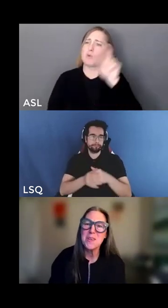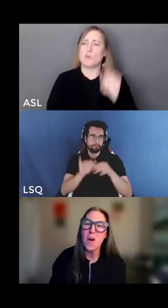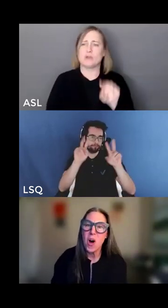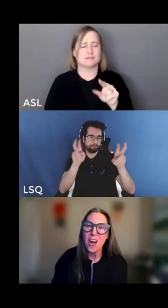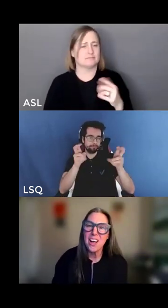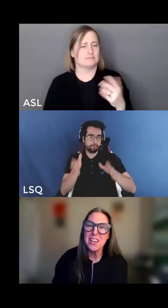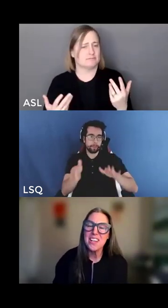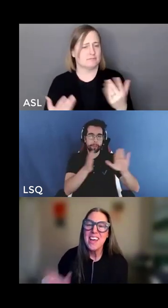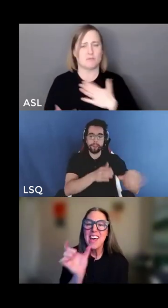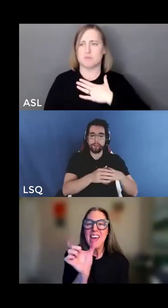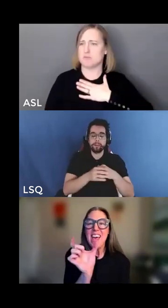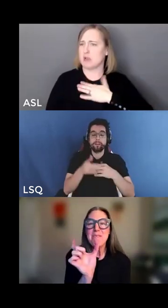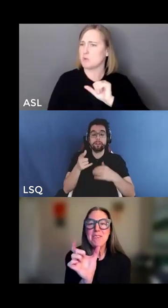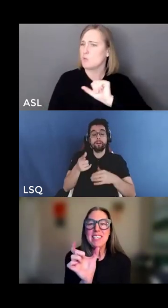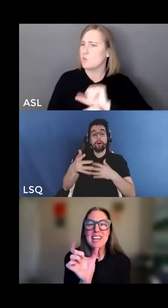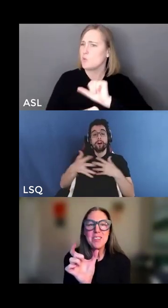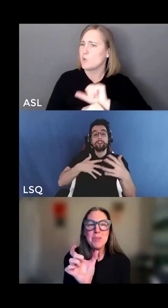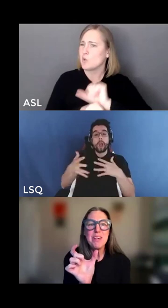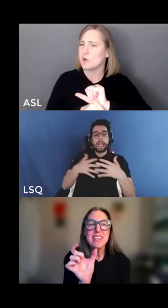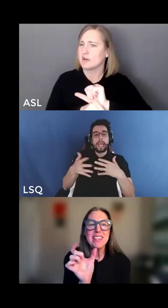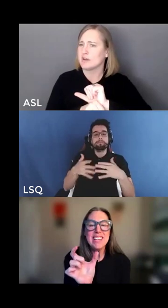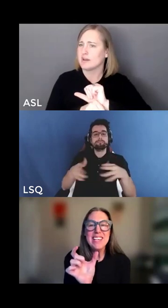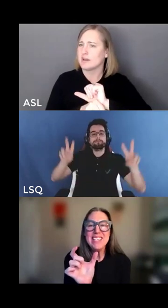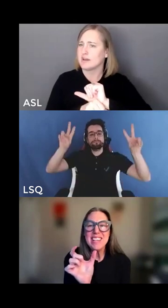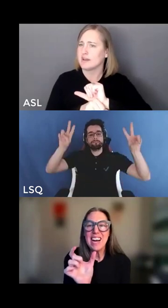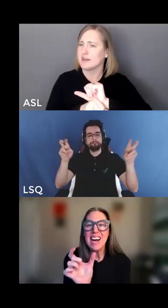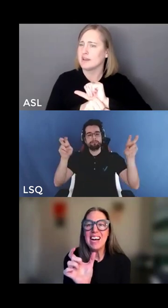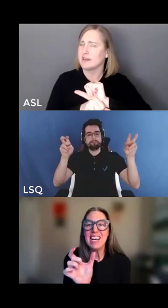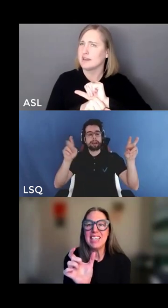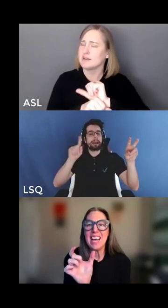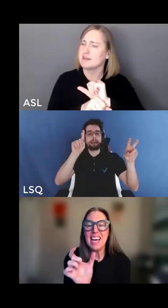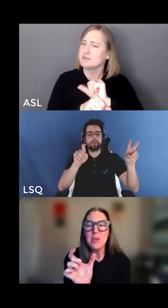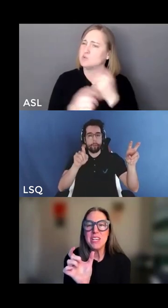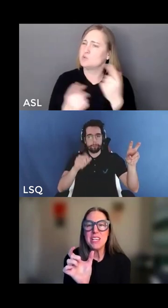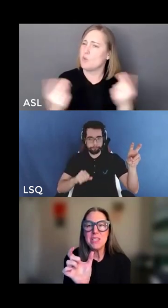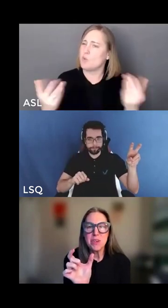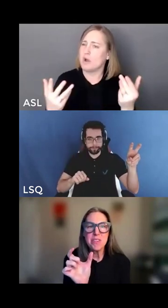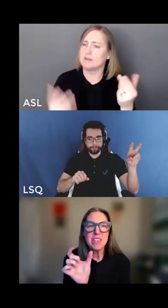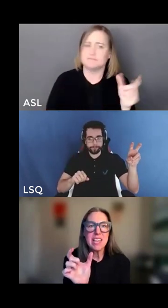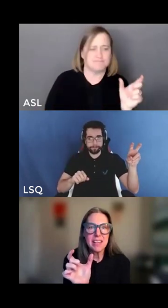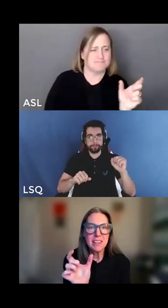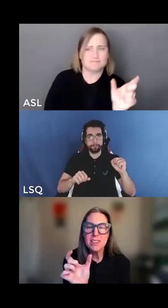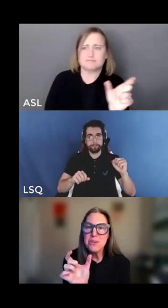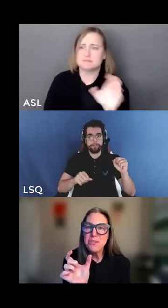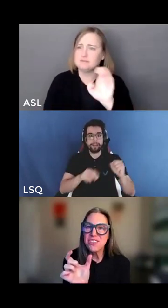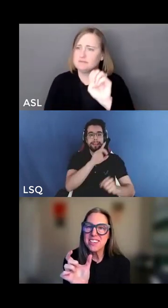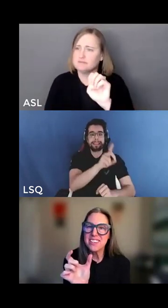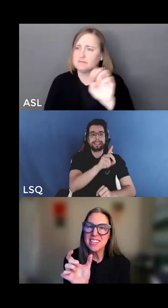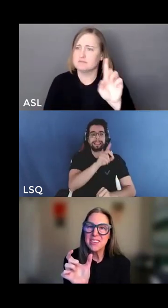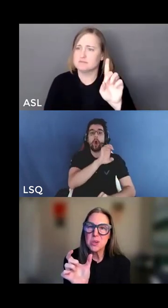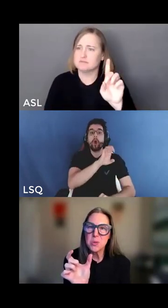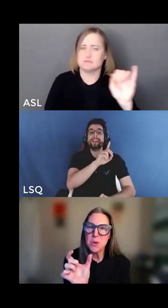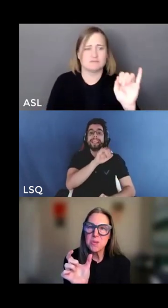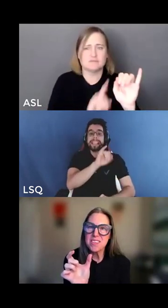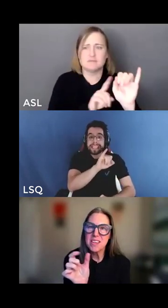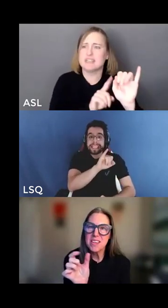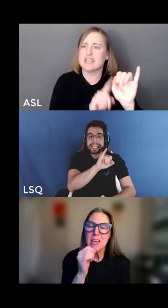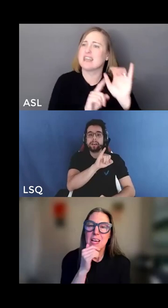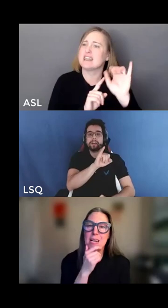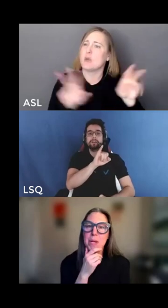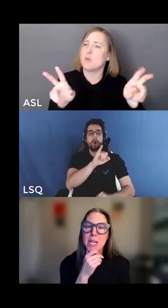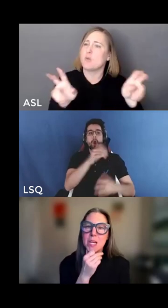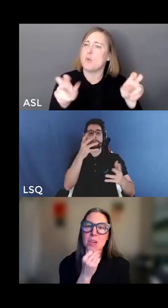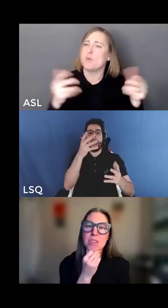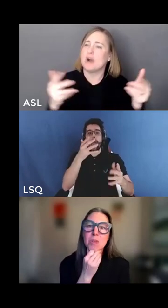work to do on and we've elected to put edi equity diversity and inclusion in the quotes